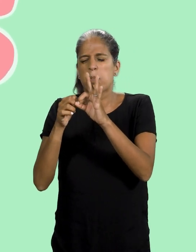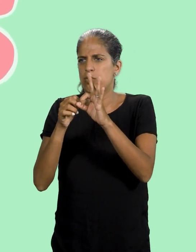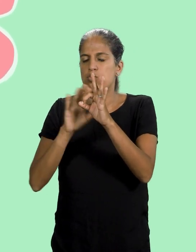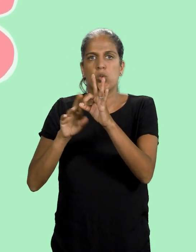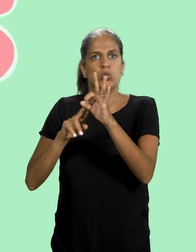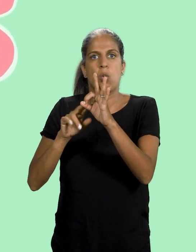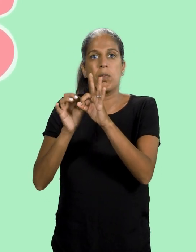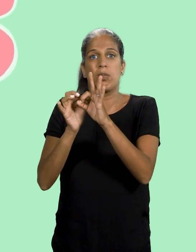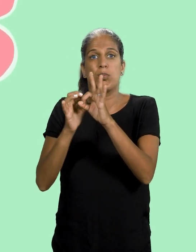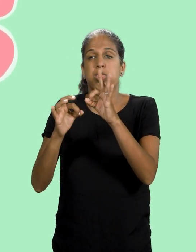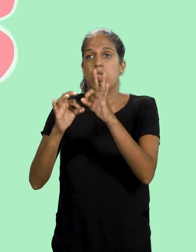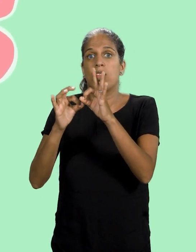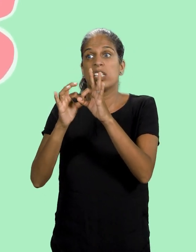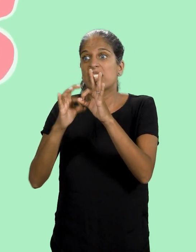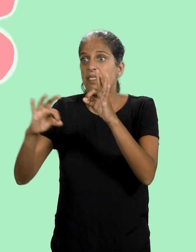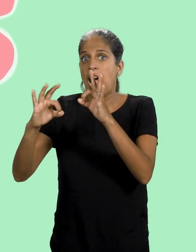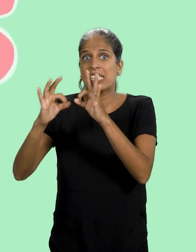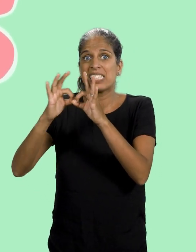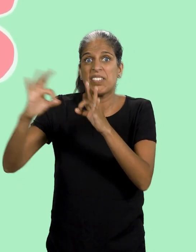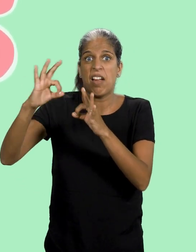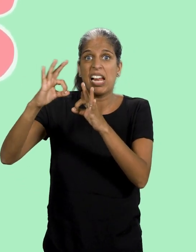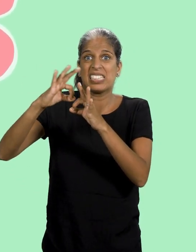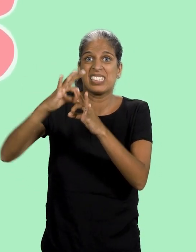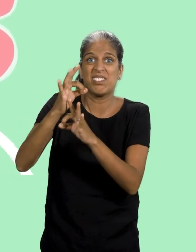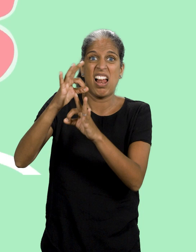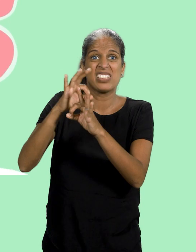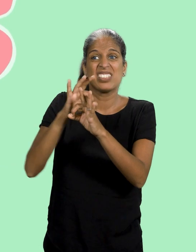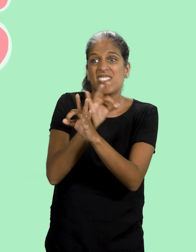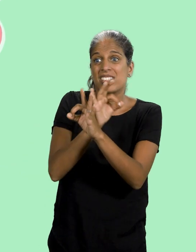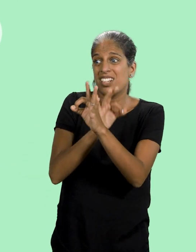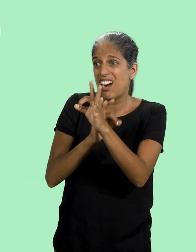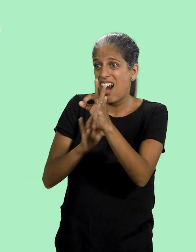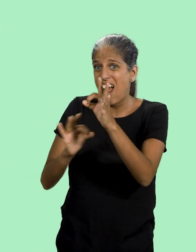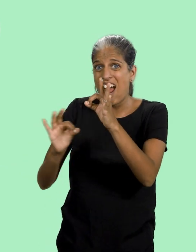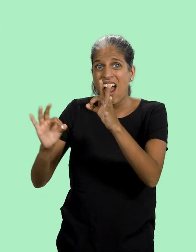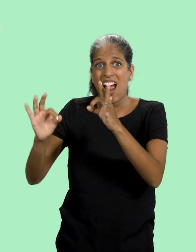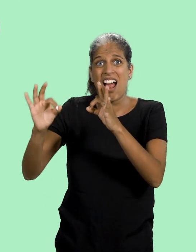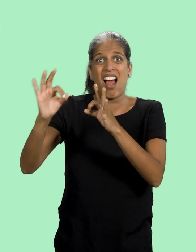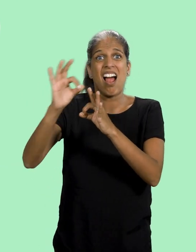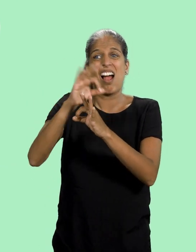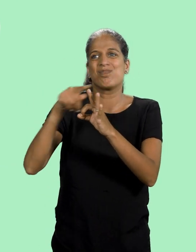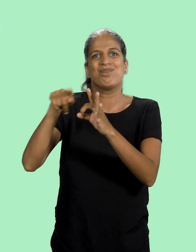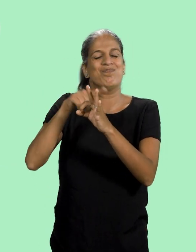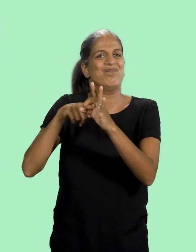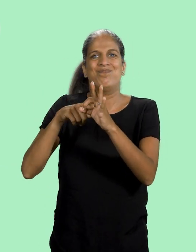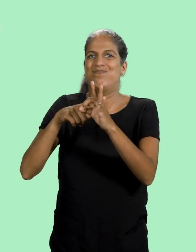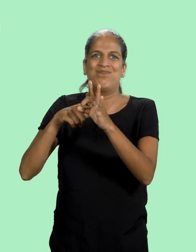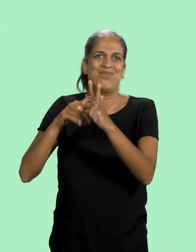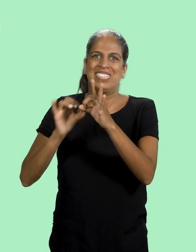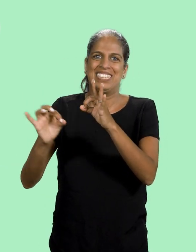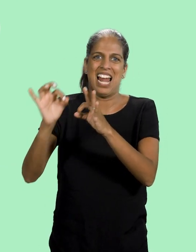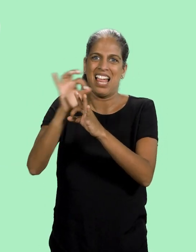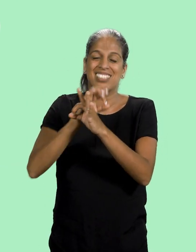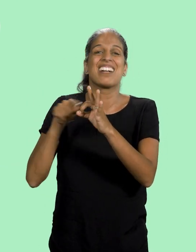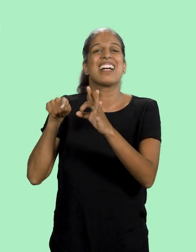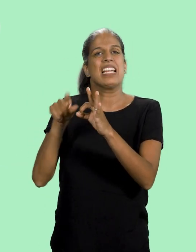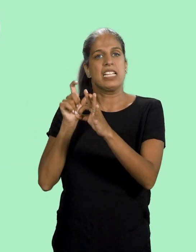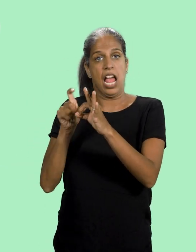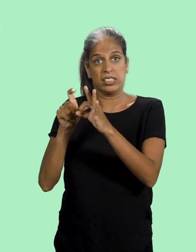gone wrong and the cells become abnormal. The cells keep dividing, making more abnormal cells.